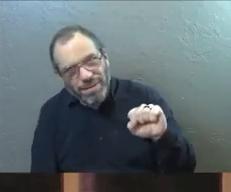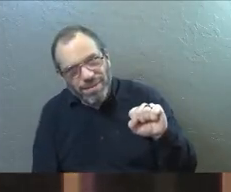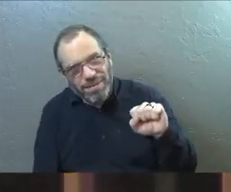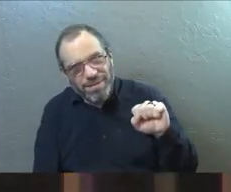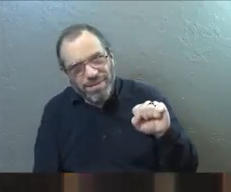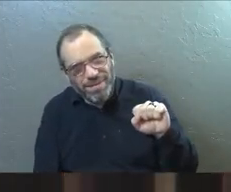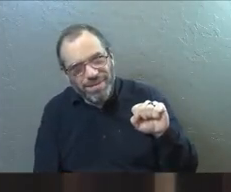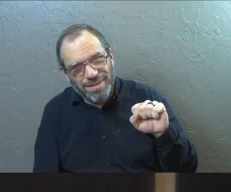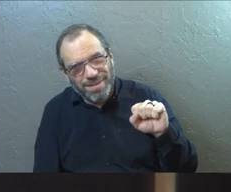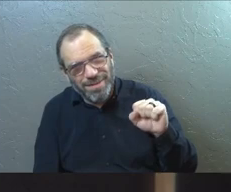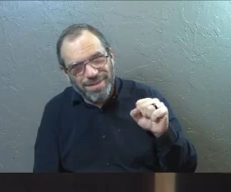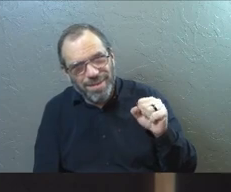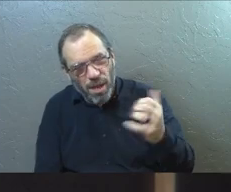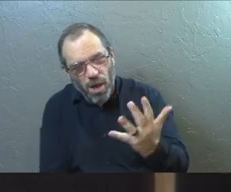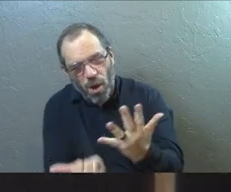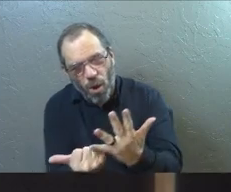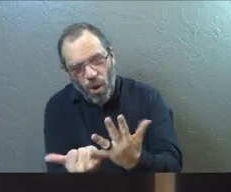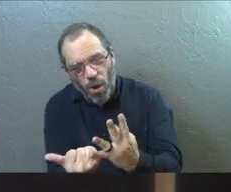All of the above.